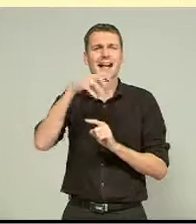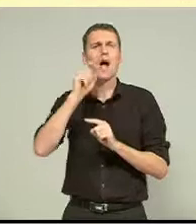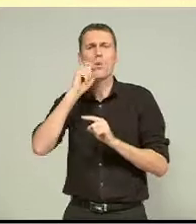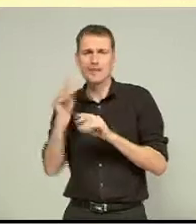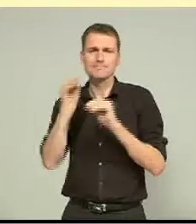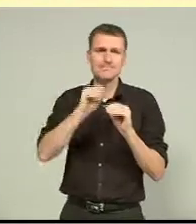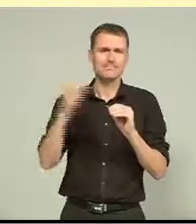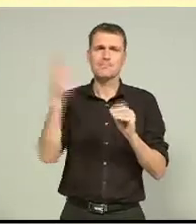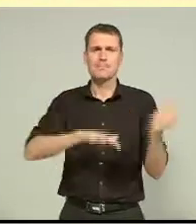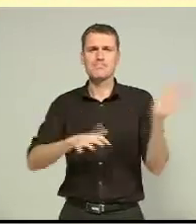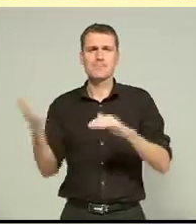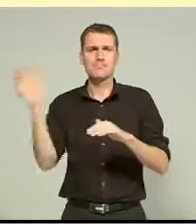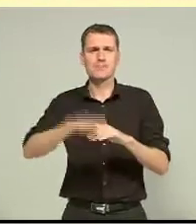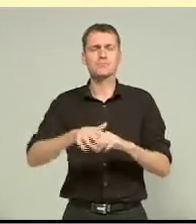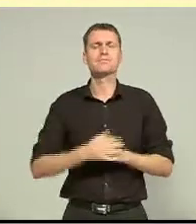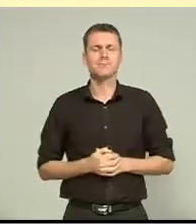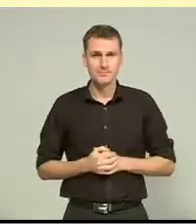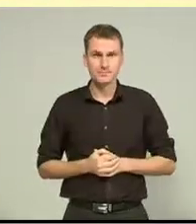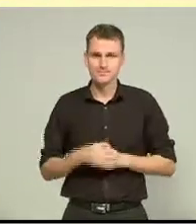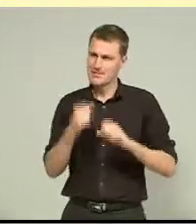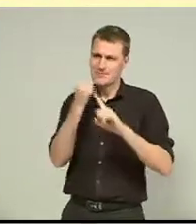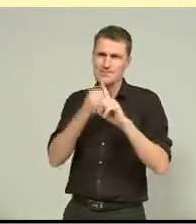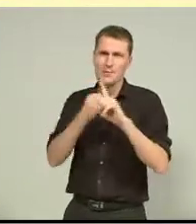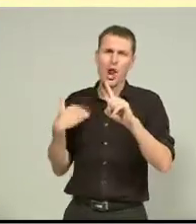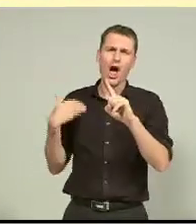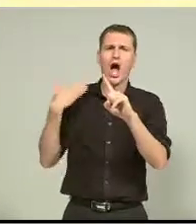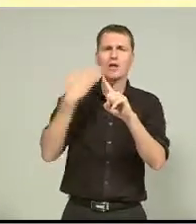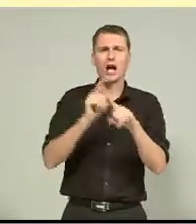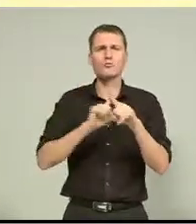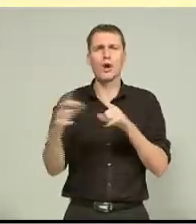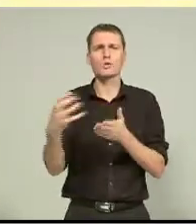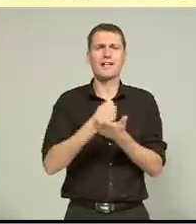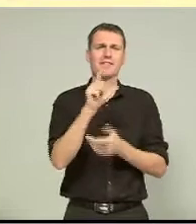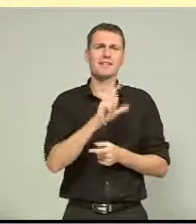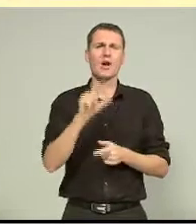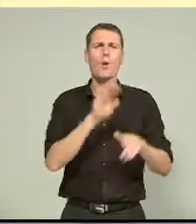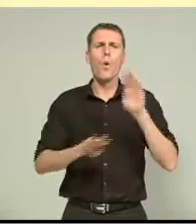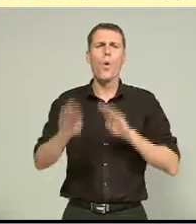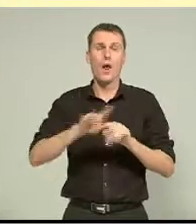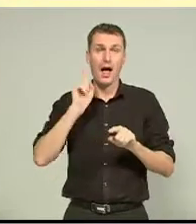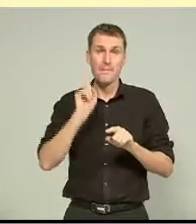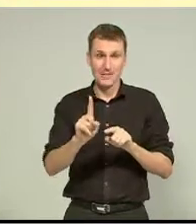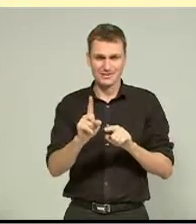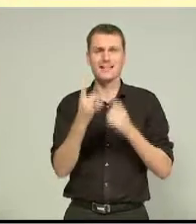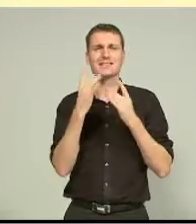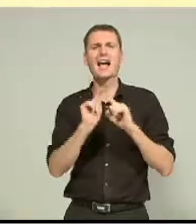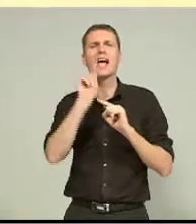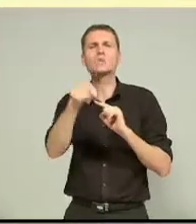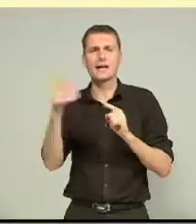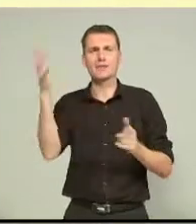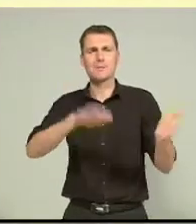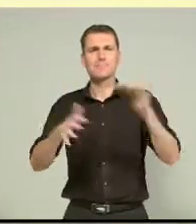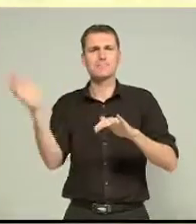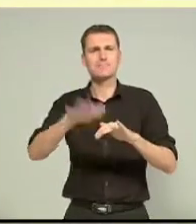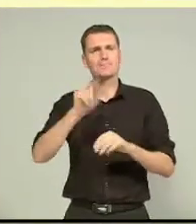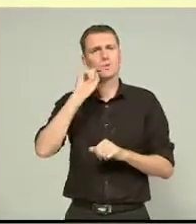It's been a long-fought battle for those hoping to save Centennial Pool, but the demolition of the complex will start next week. The